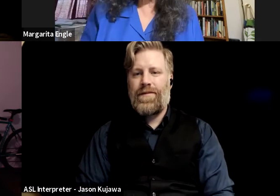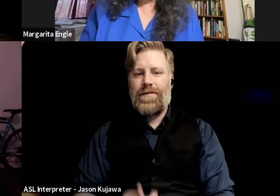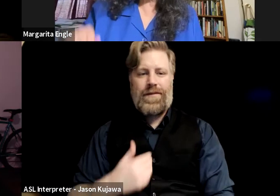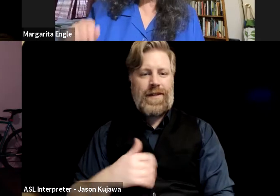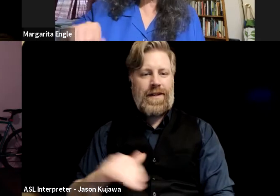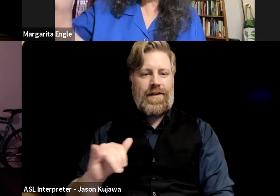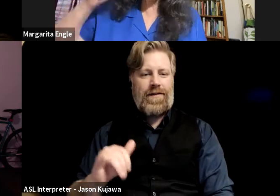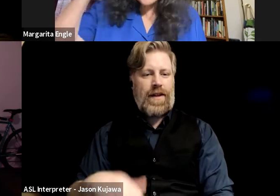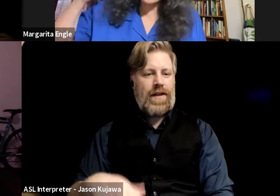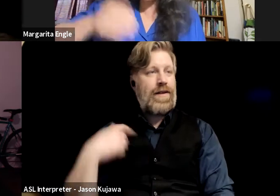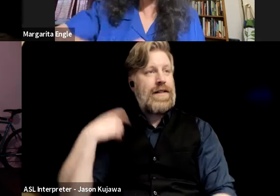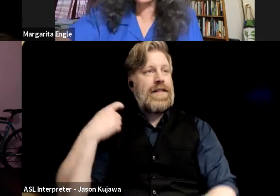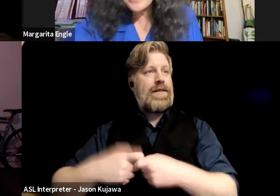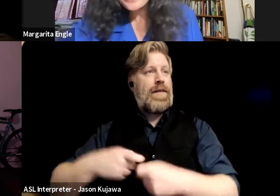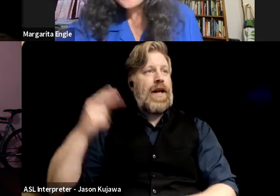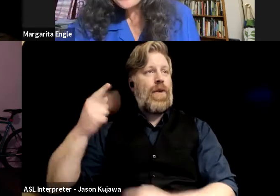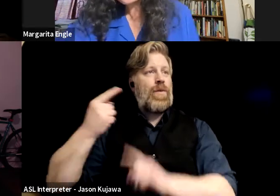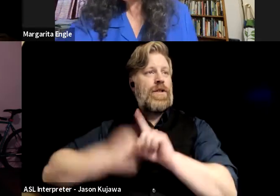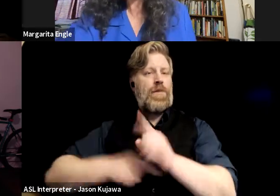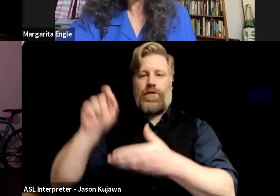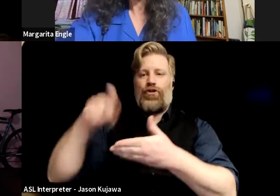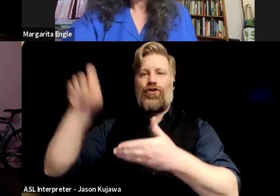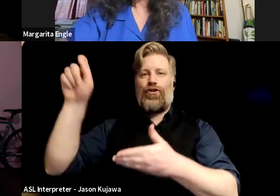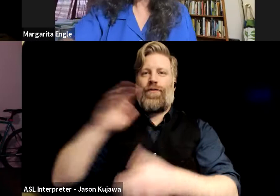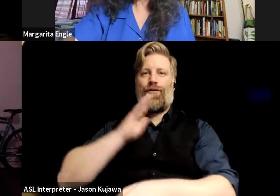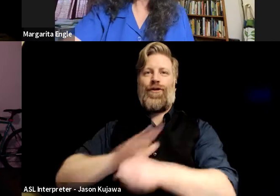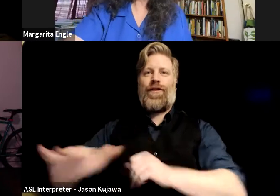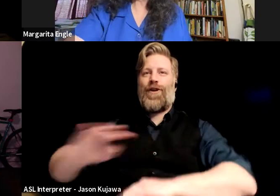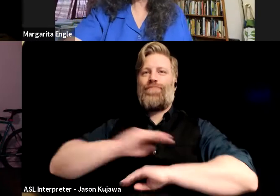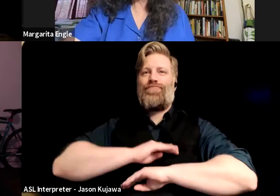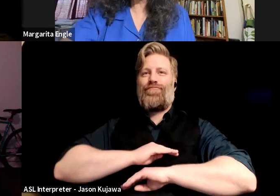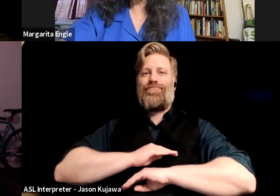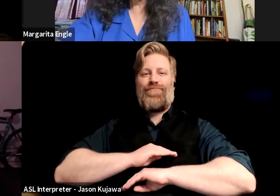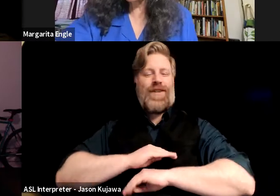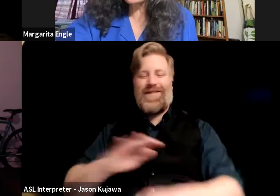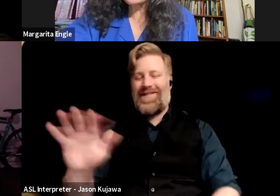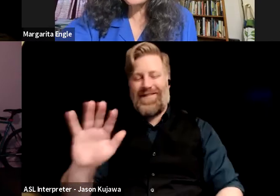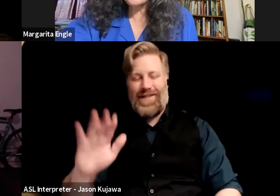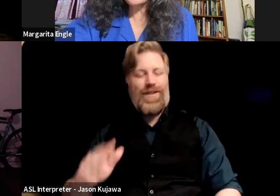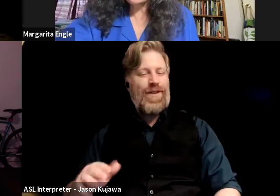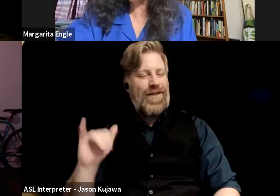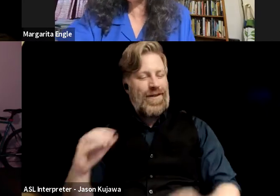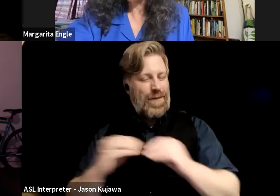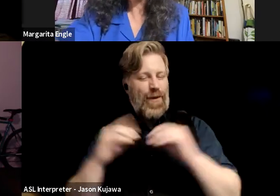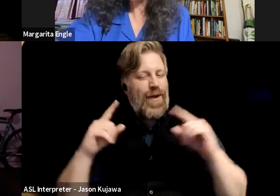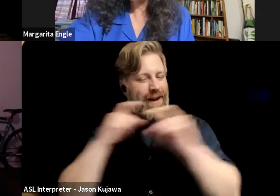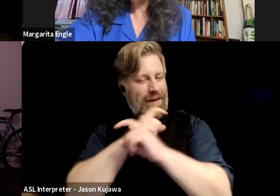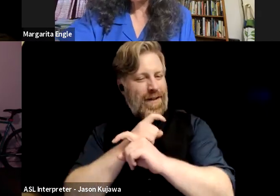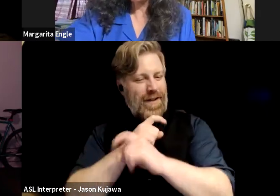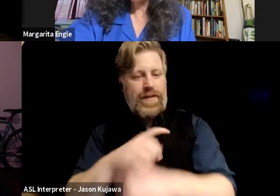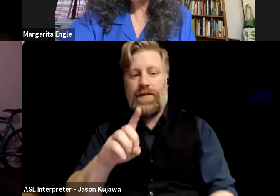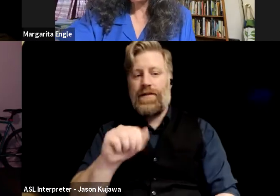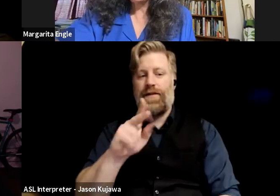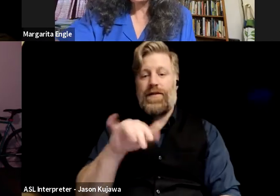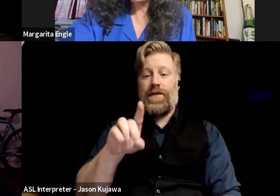Month off your list. Whew, got through that one. No, I'm sorry, it's more complicated than that. Yeah, that's why,